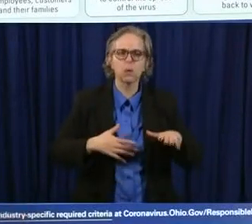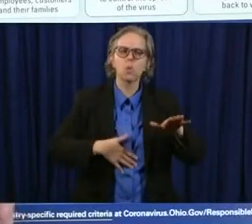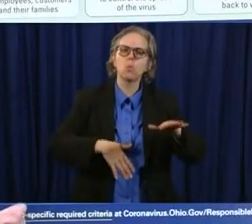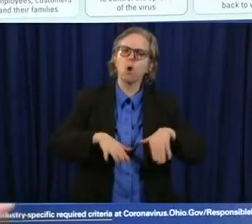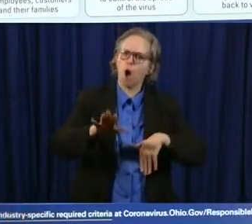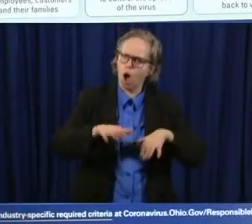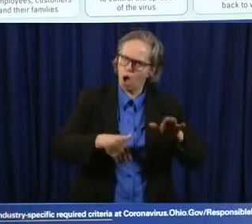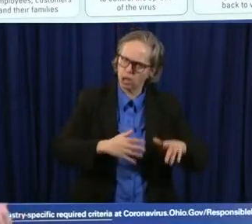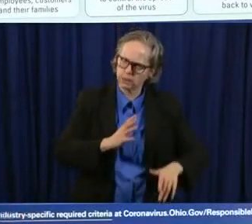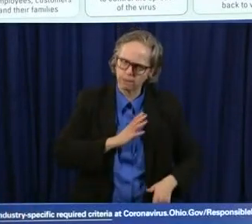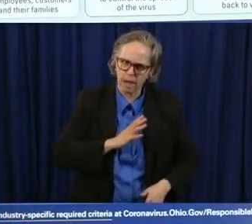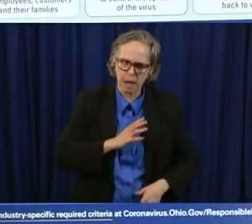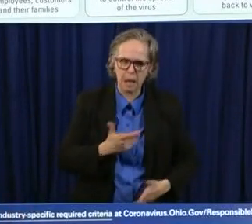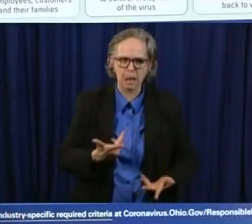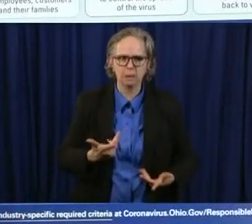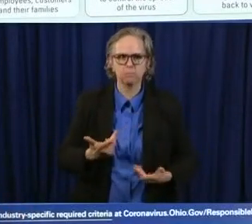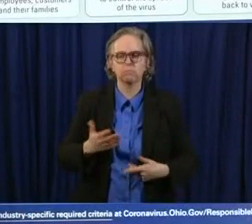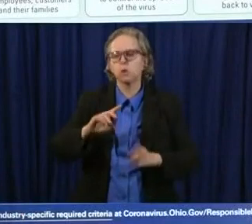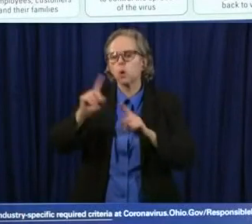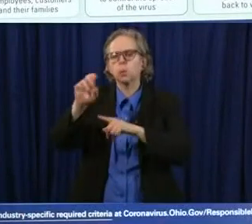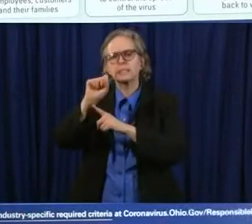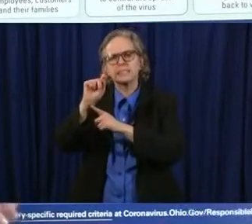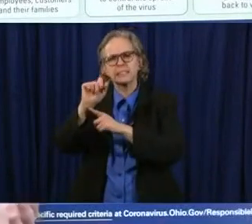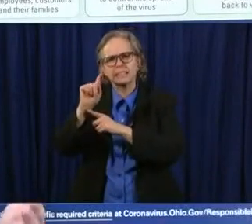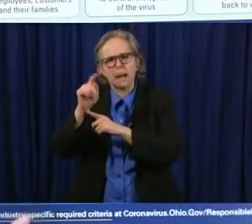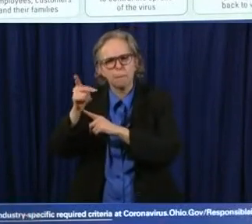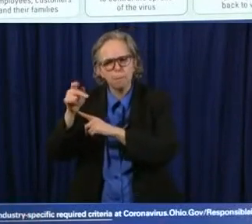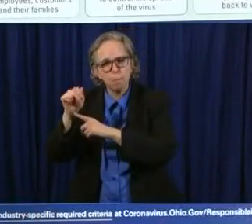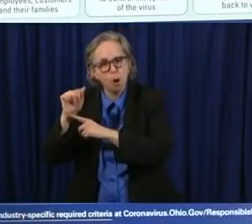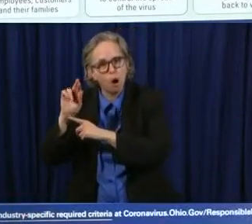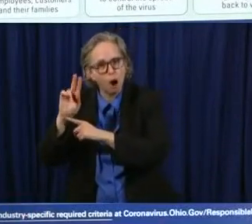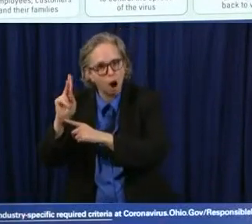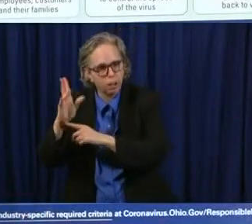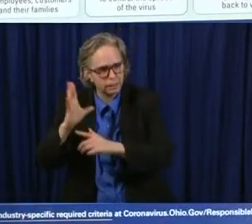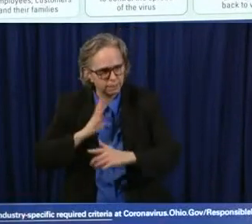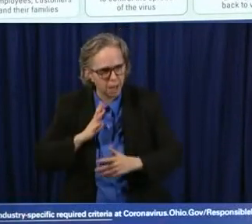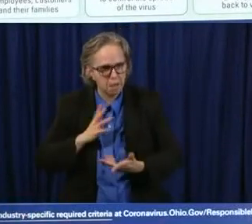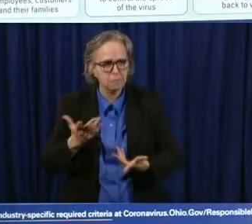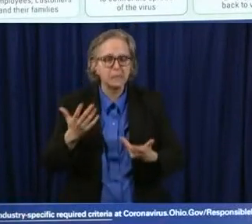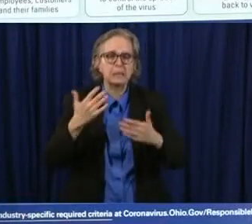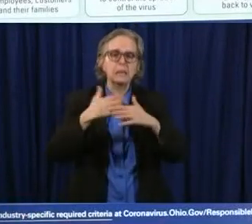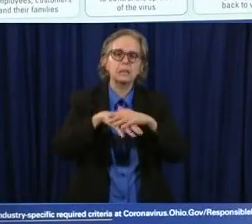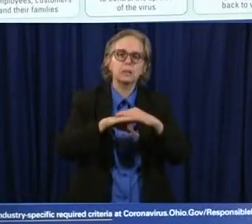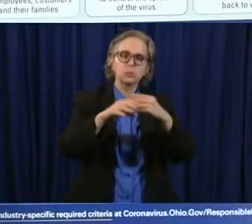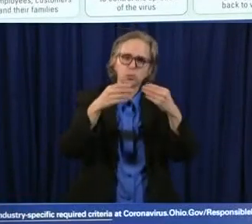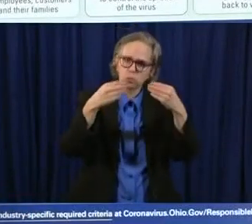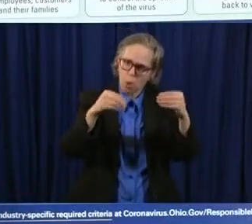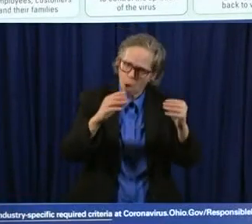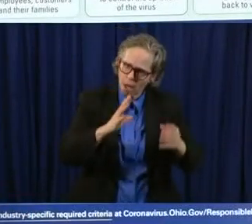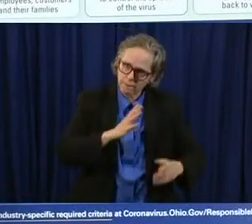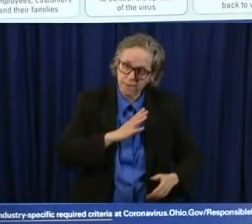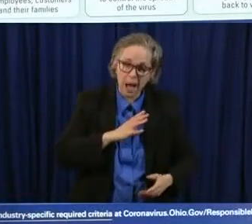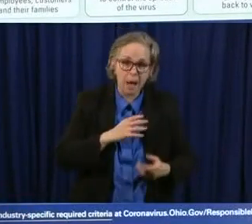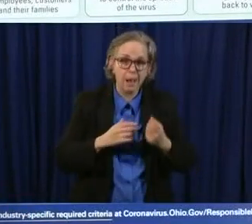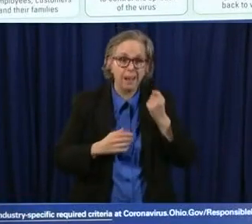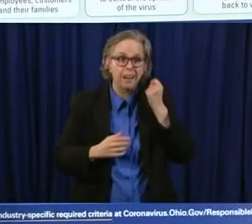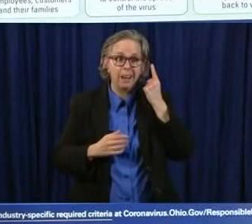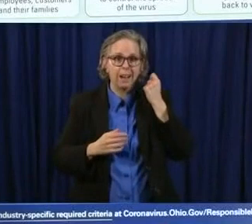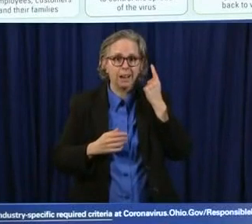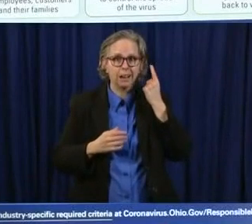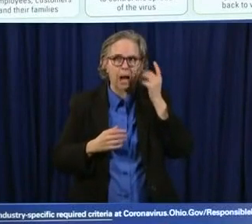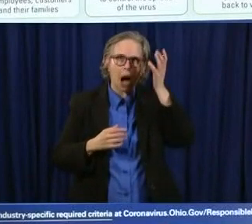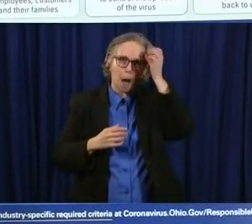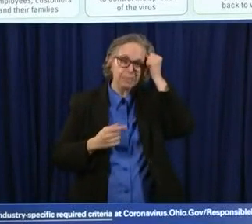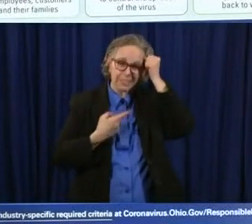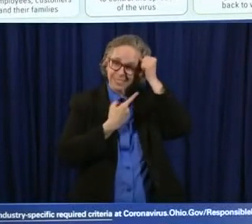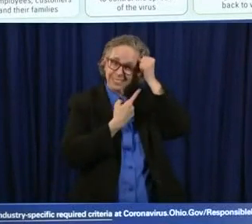able to go to grocery store they're going to go to pharmacy now they might go to some other other retail but just kind of use common sense in in how they